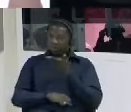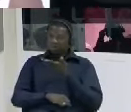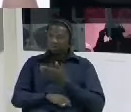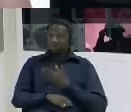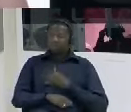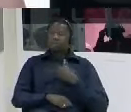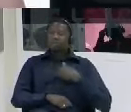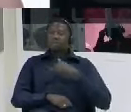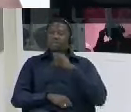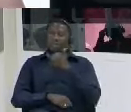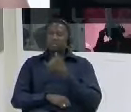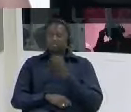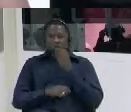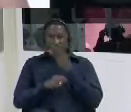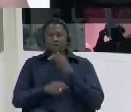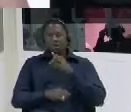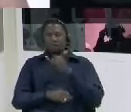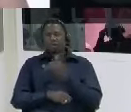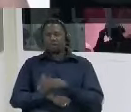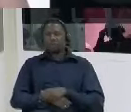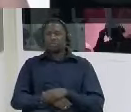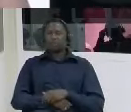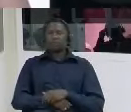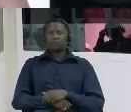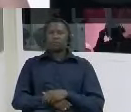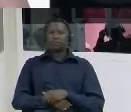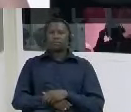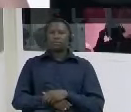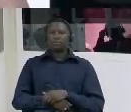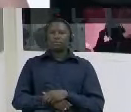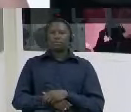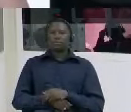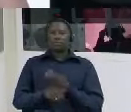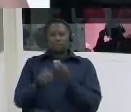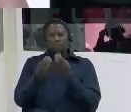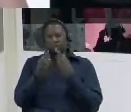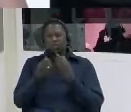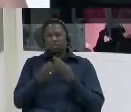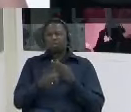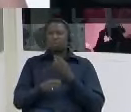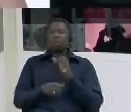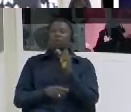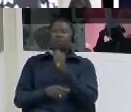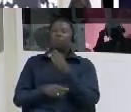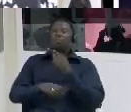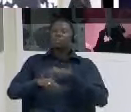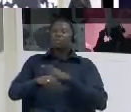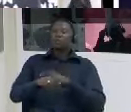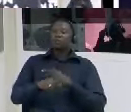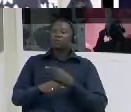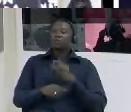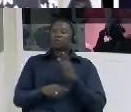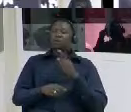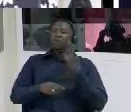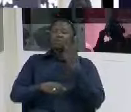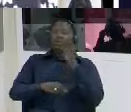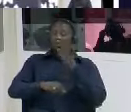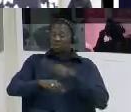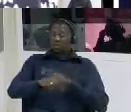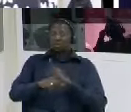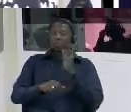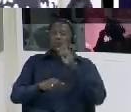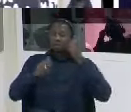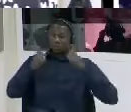okay can you tell us um the other occasion that you've mentioned what happened on that particular occasion